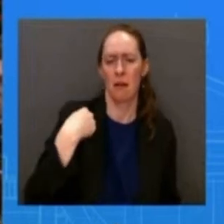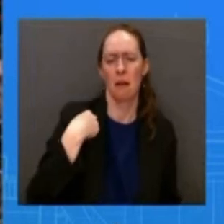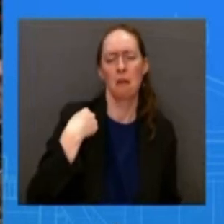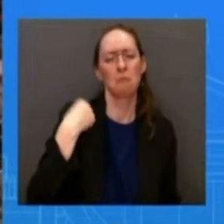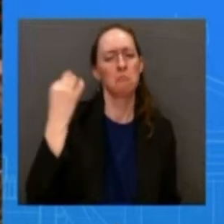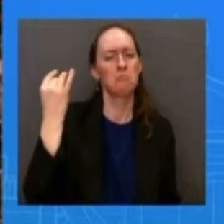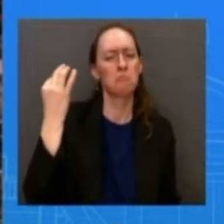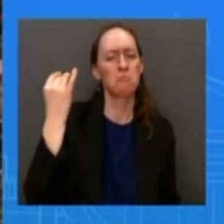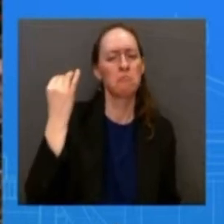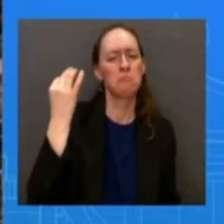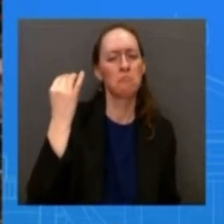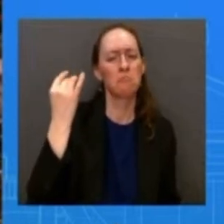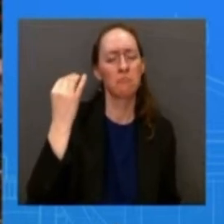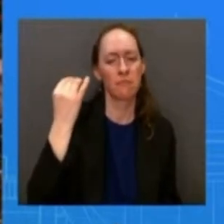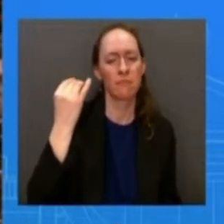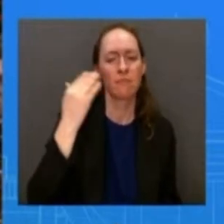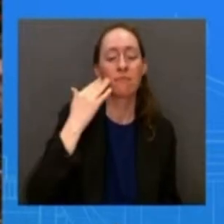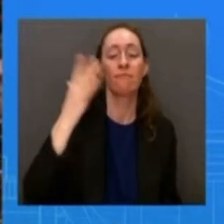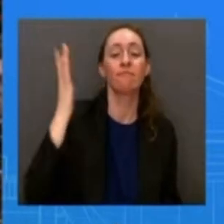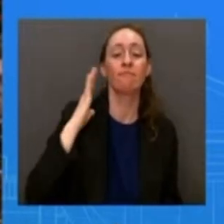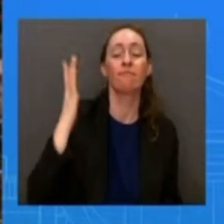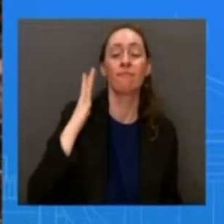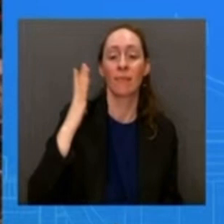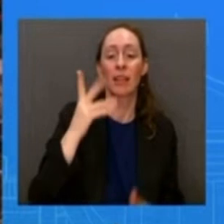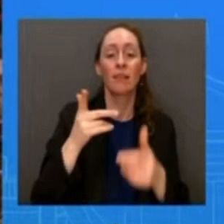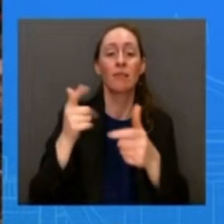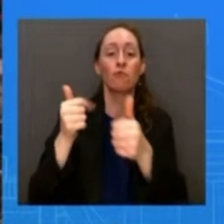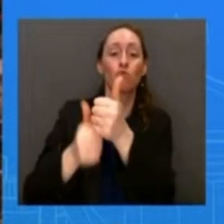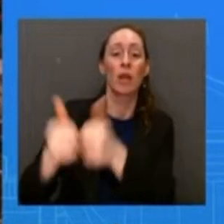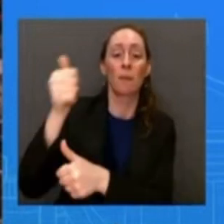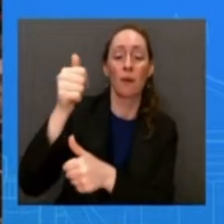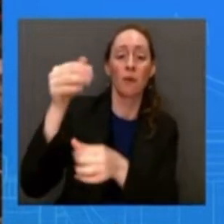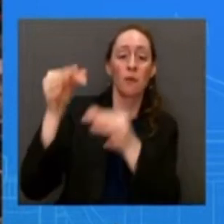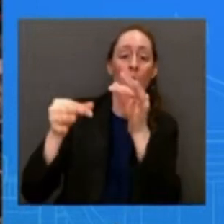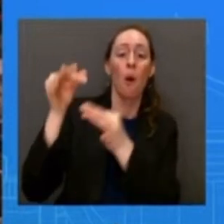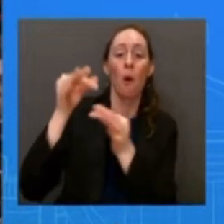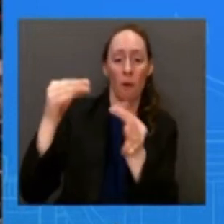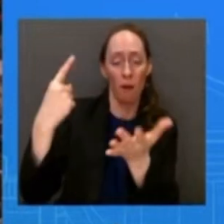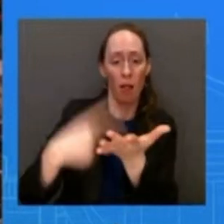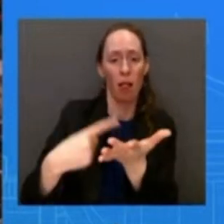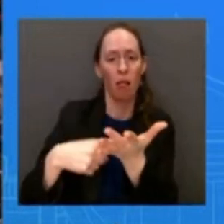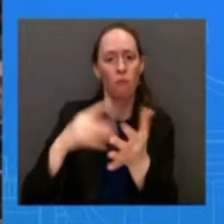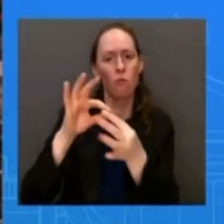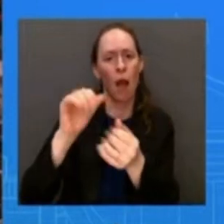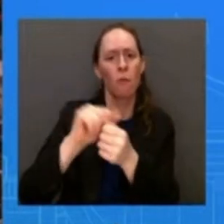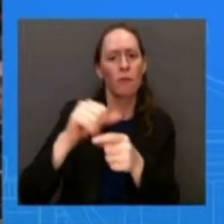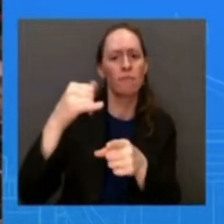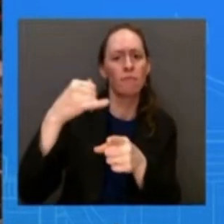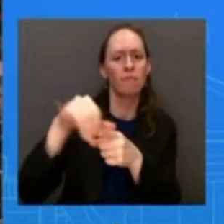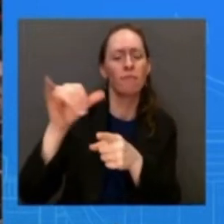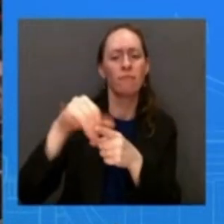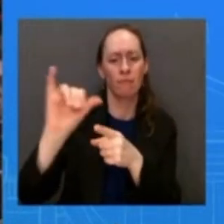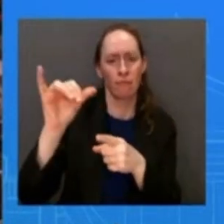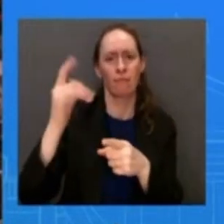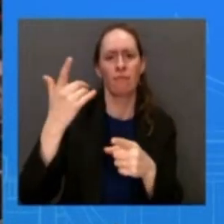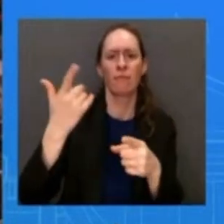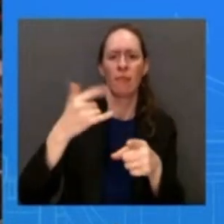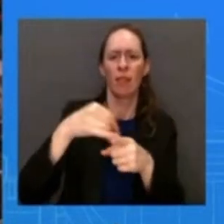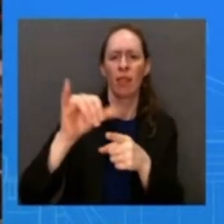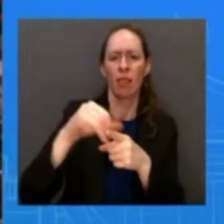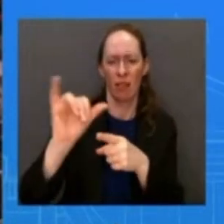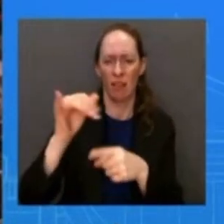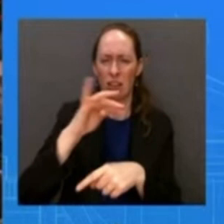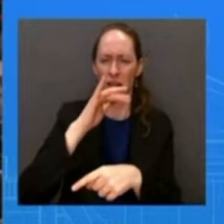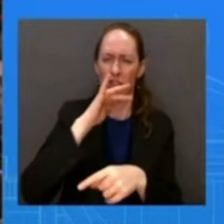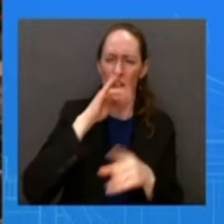when he saw it and so we hear so much talk about woke capitalism a woke military and so on and by